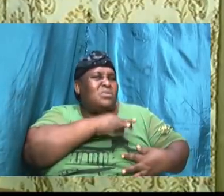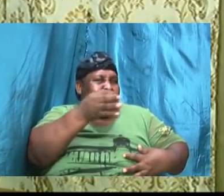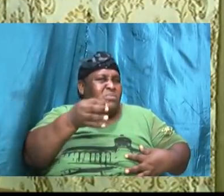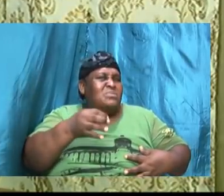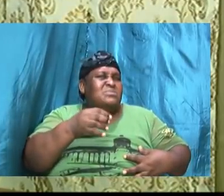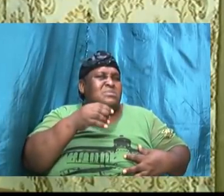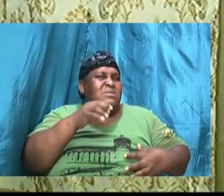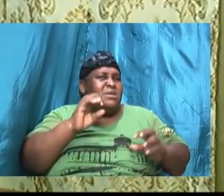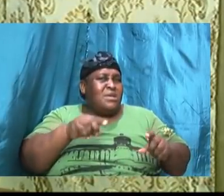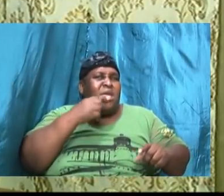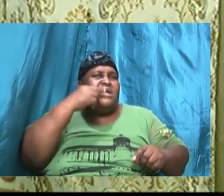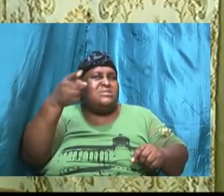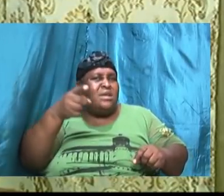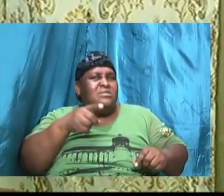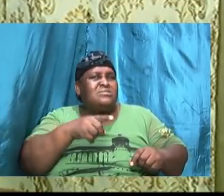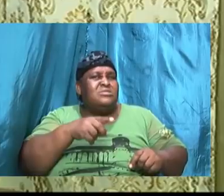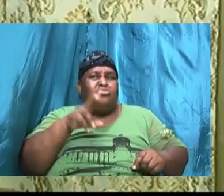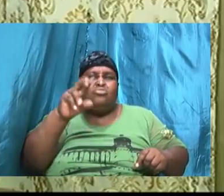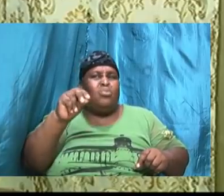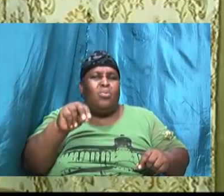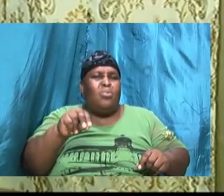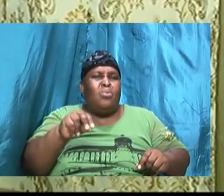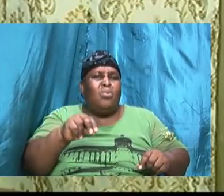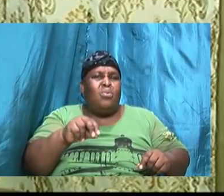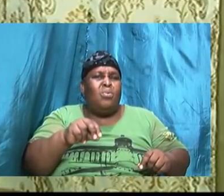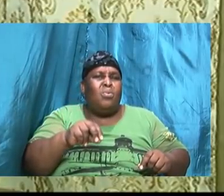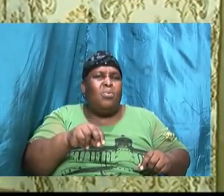work just to save it from an accident